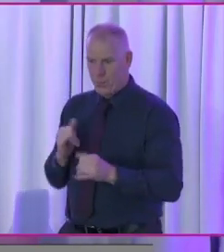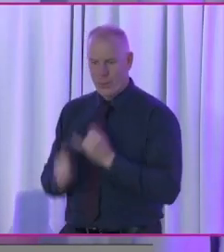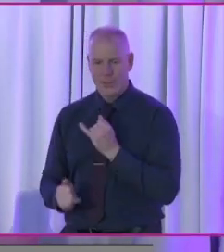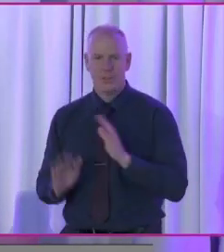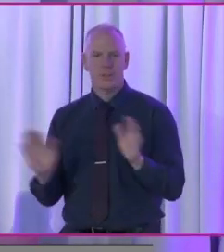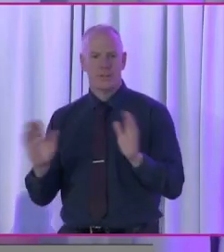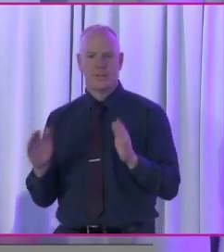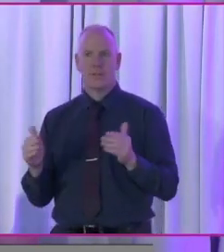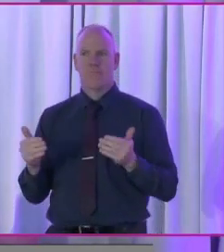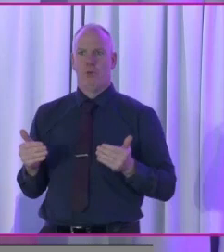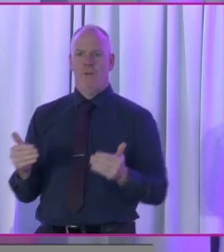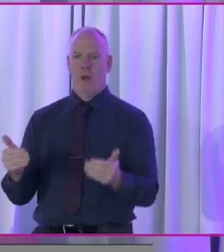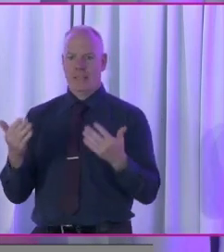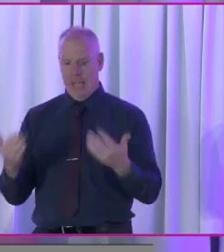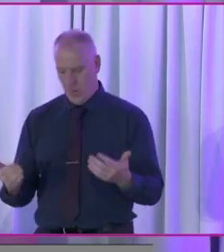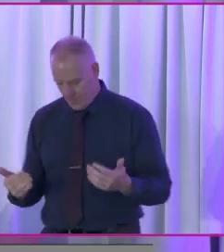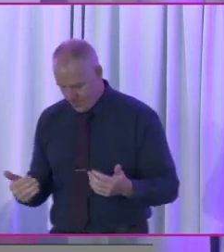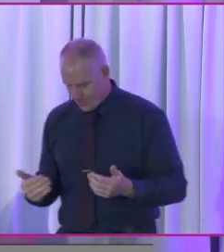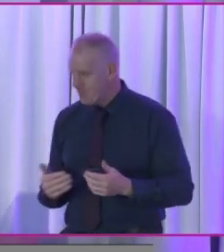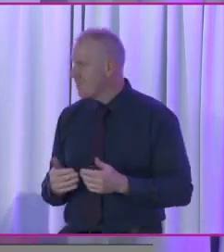we will press on.